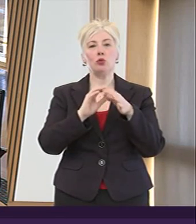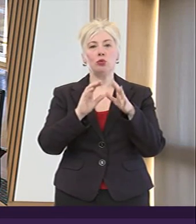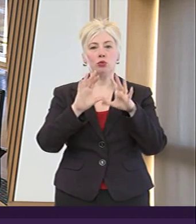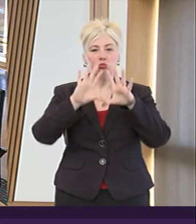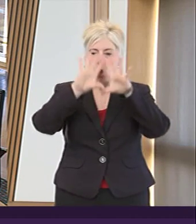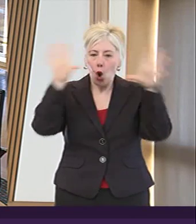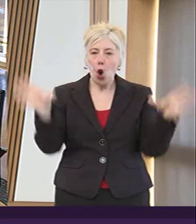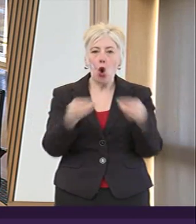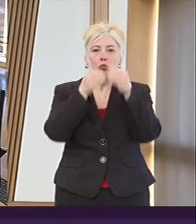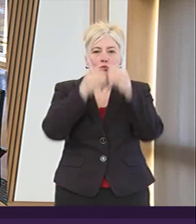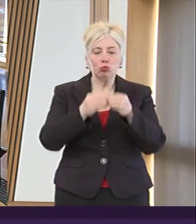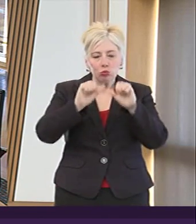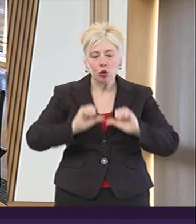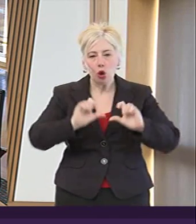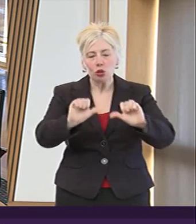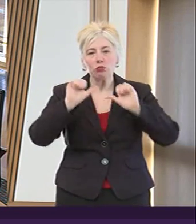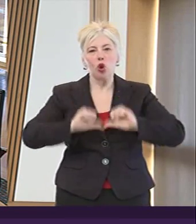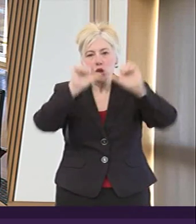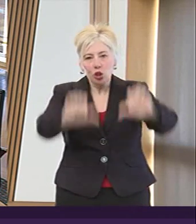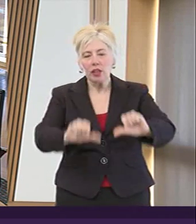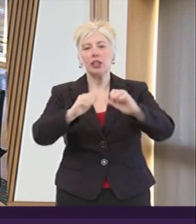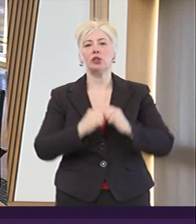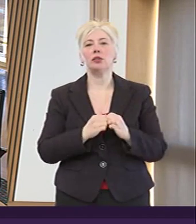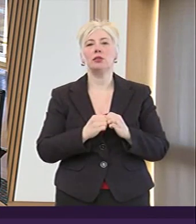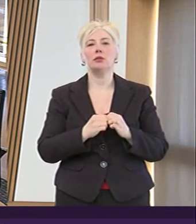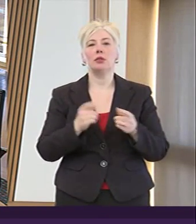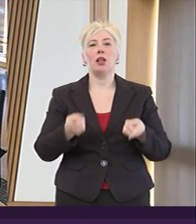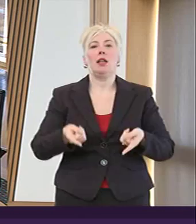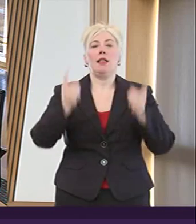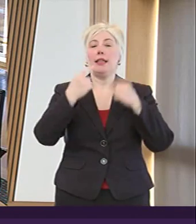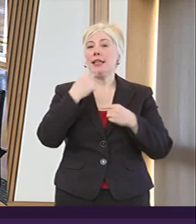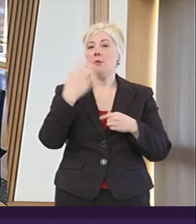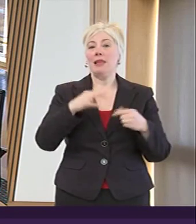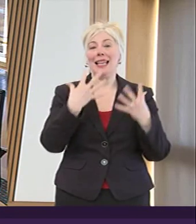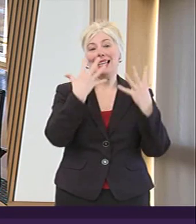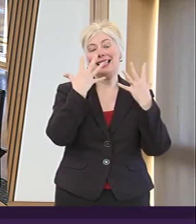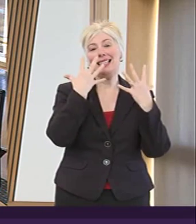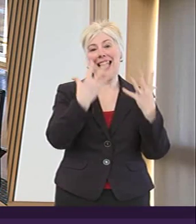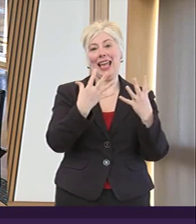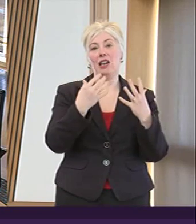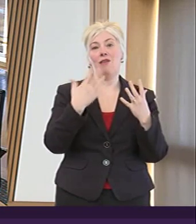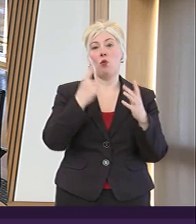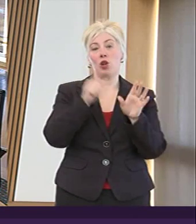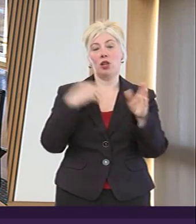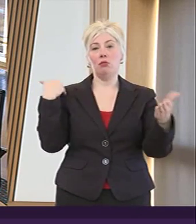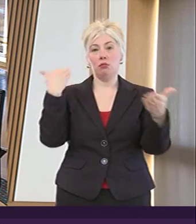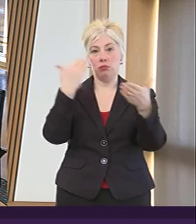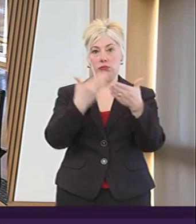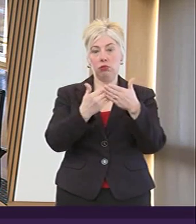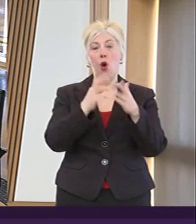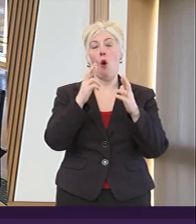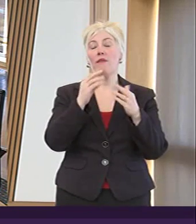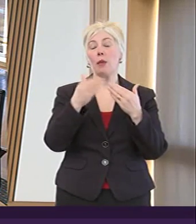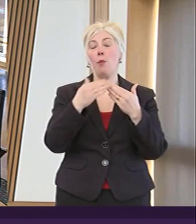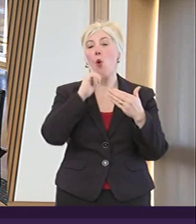the minister draws to our attention that there have been 10 consolidations in the reporting year and that more will be laid in the current